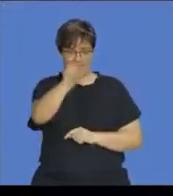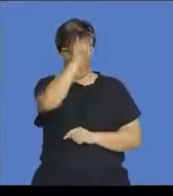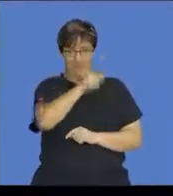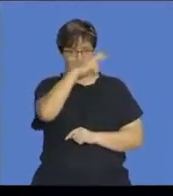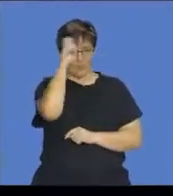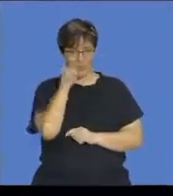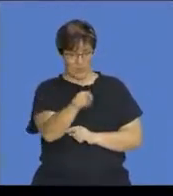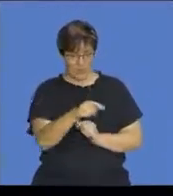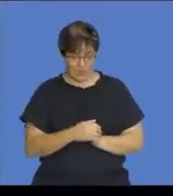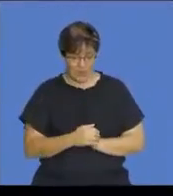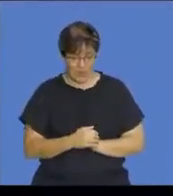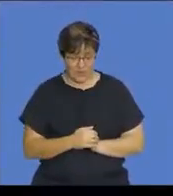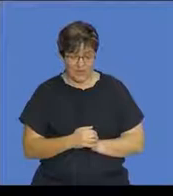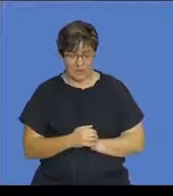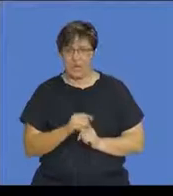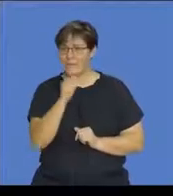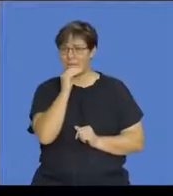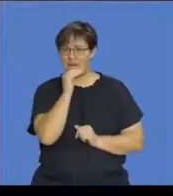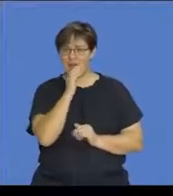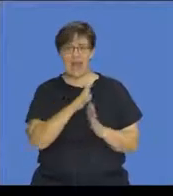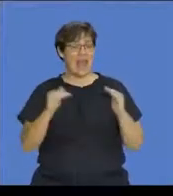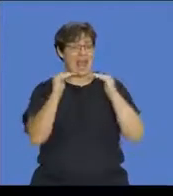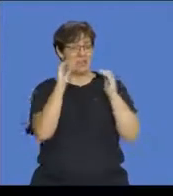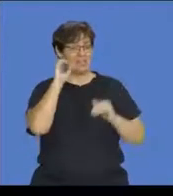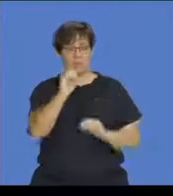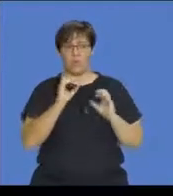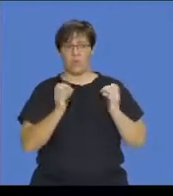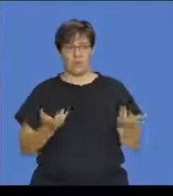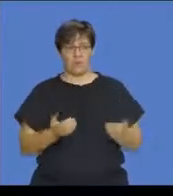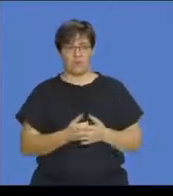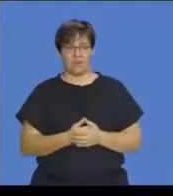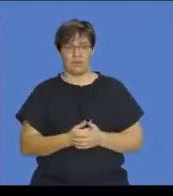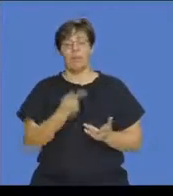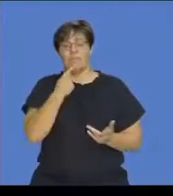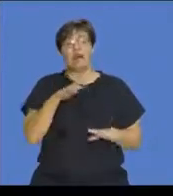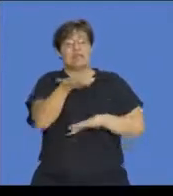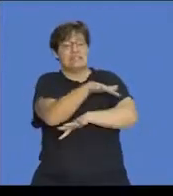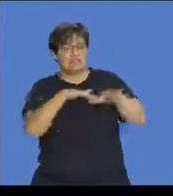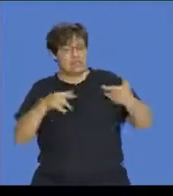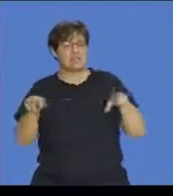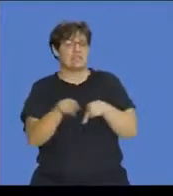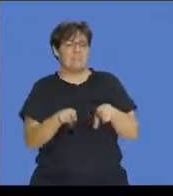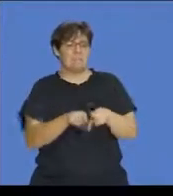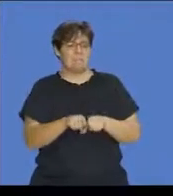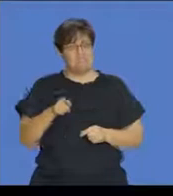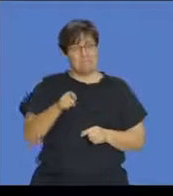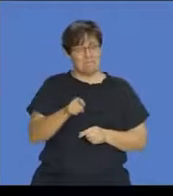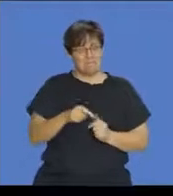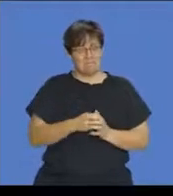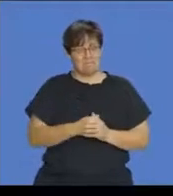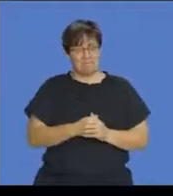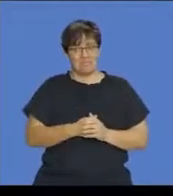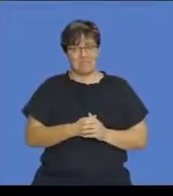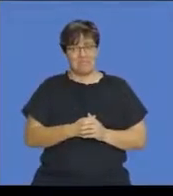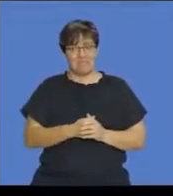The intersection is not equal to zero. But we can have a situation like this one, where the